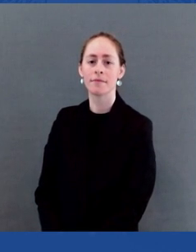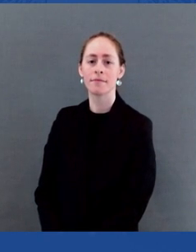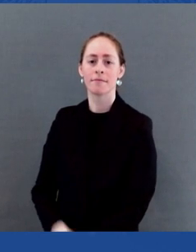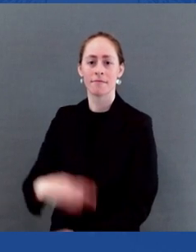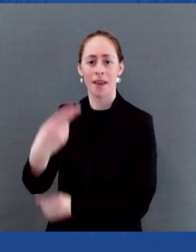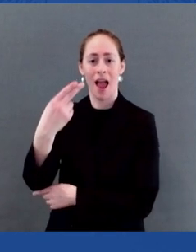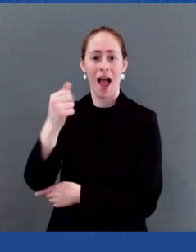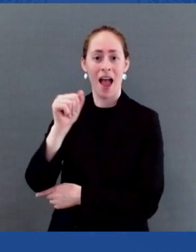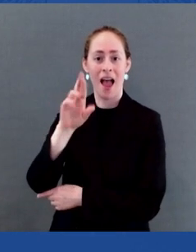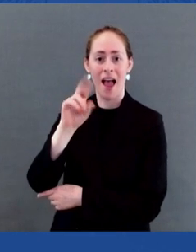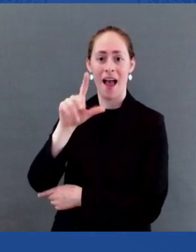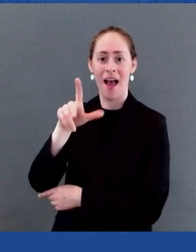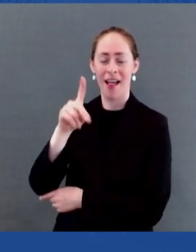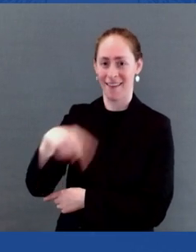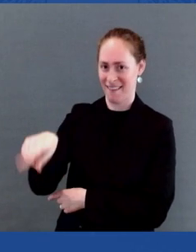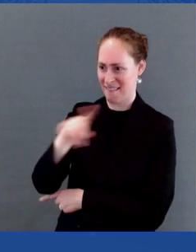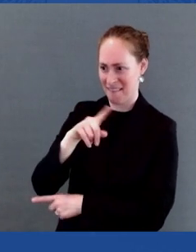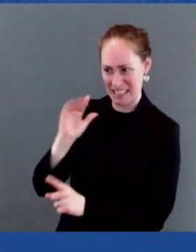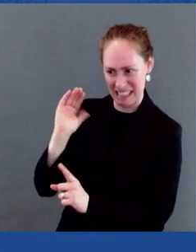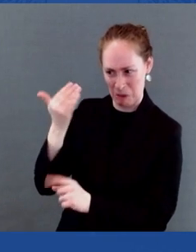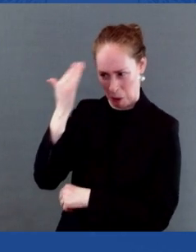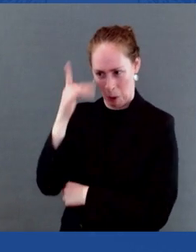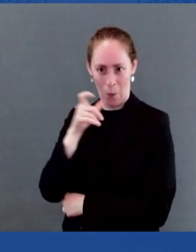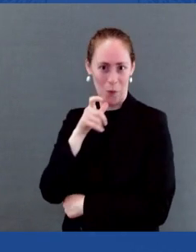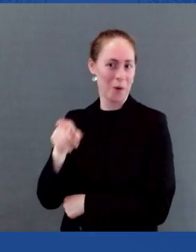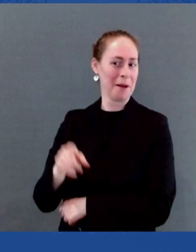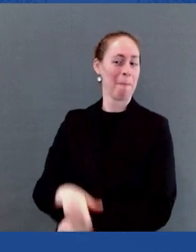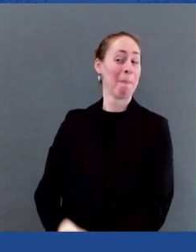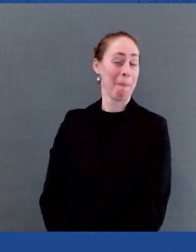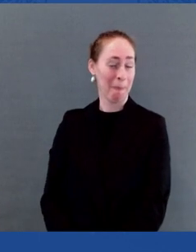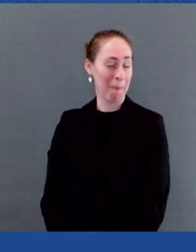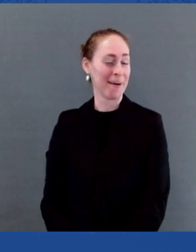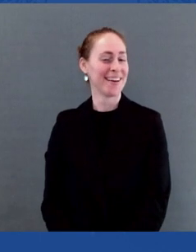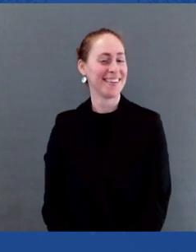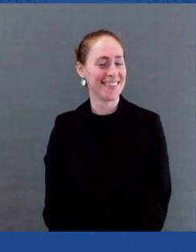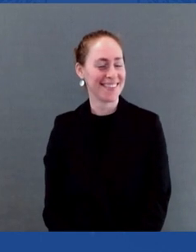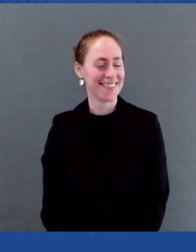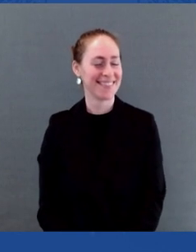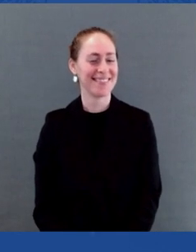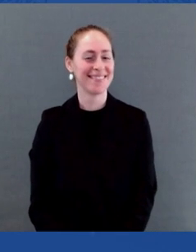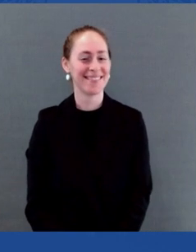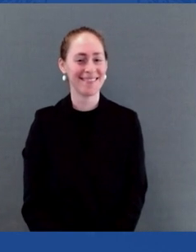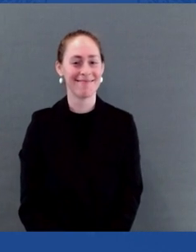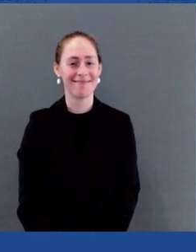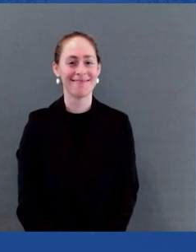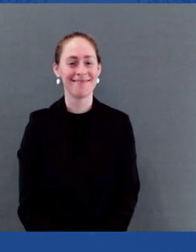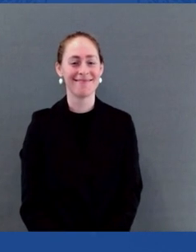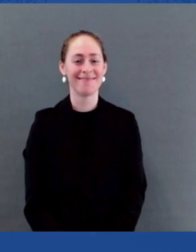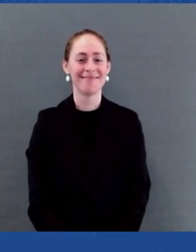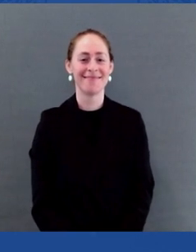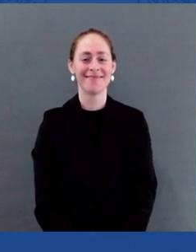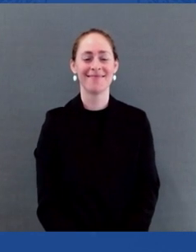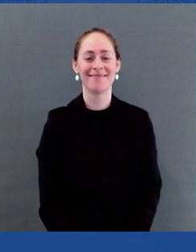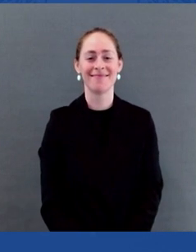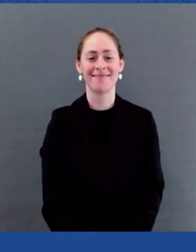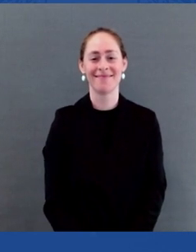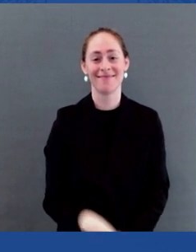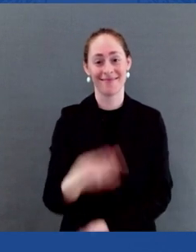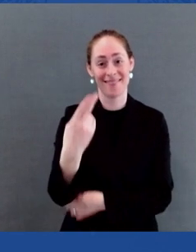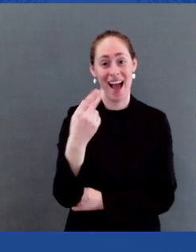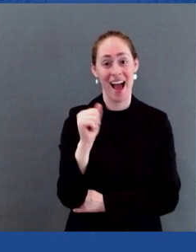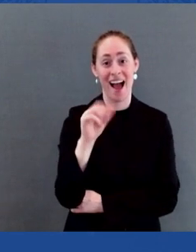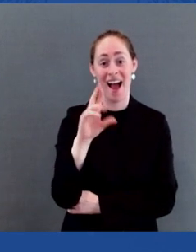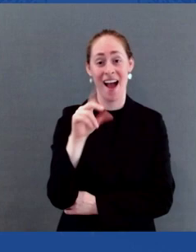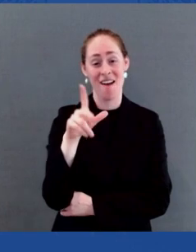Harold has dedicated — he has decades of experience working with — to end AIDS, the HIV epidemic.